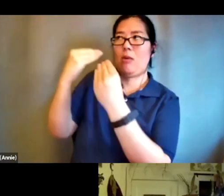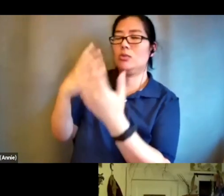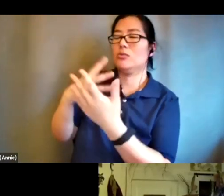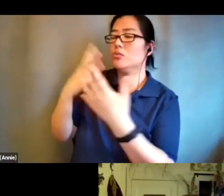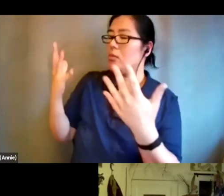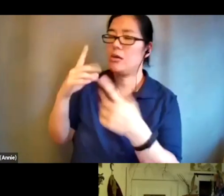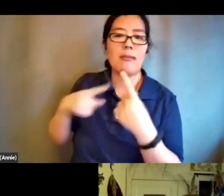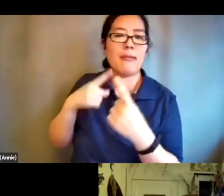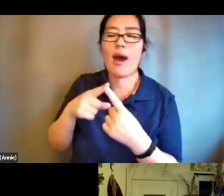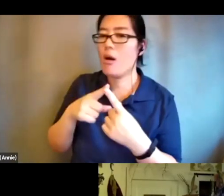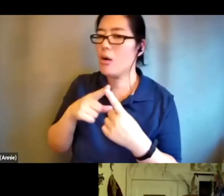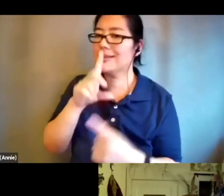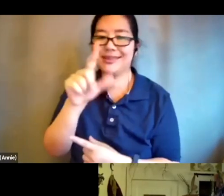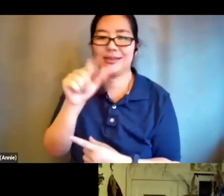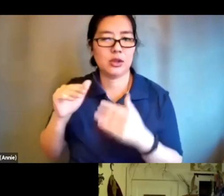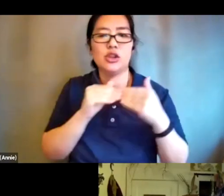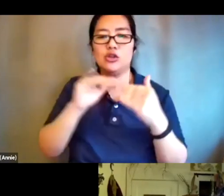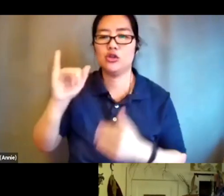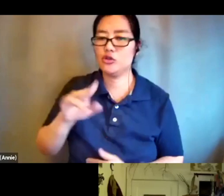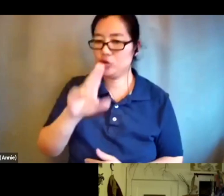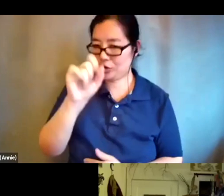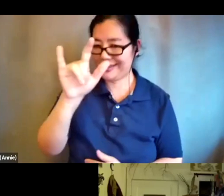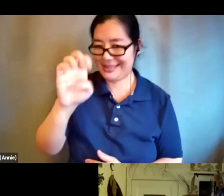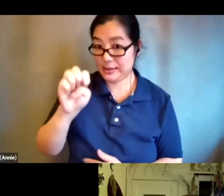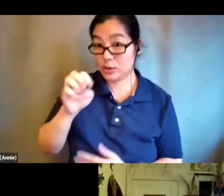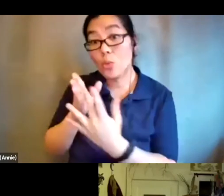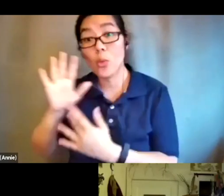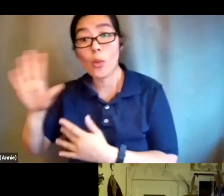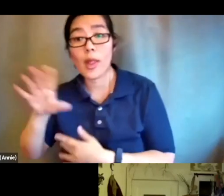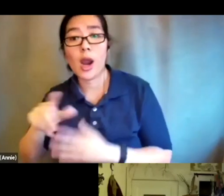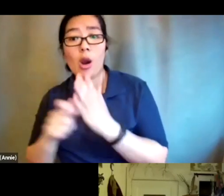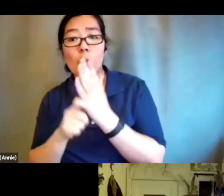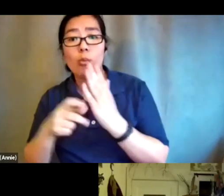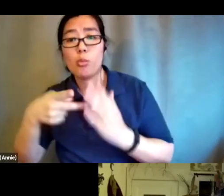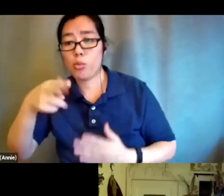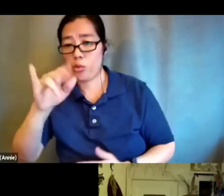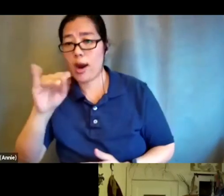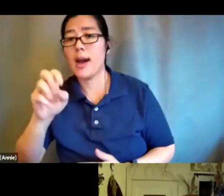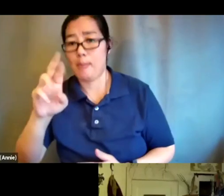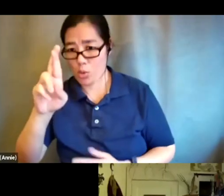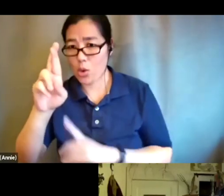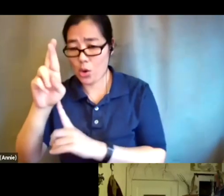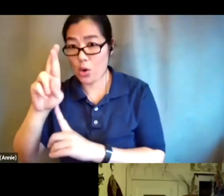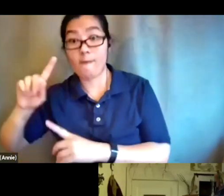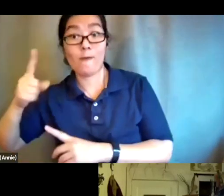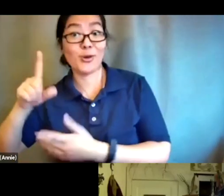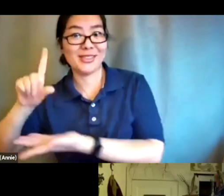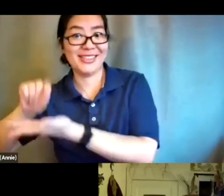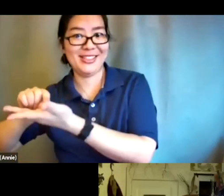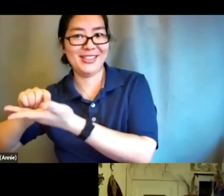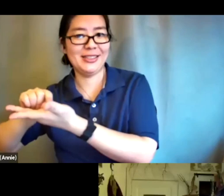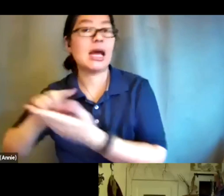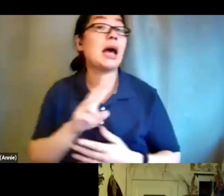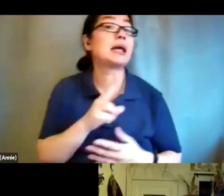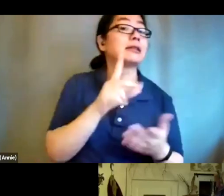first disability justice primer um the first edition the second edition is available now I'll send some links in the chat box